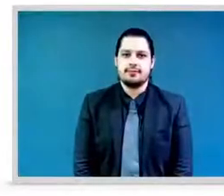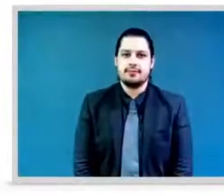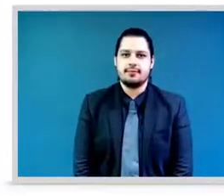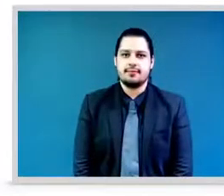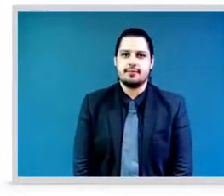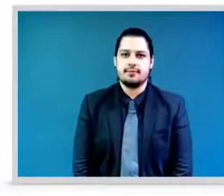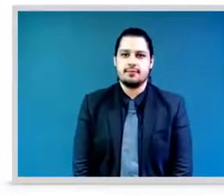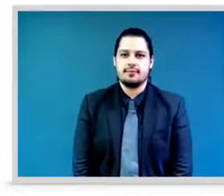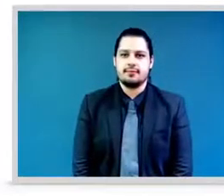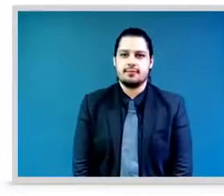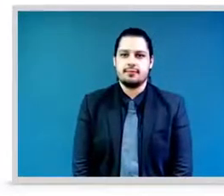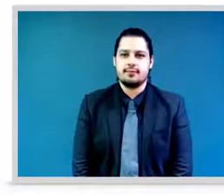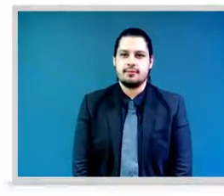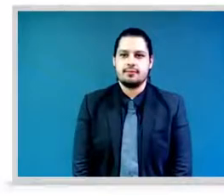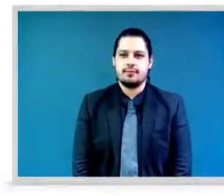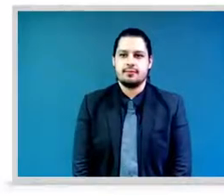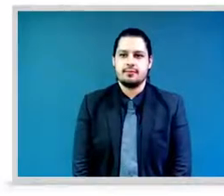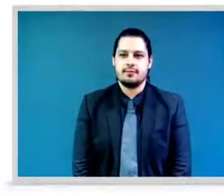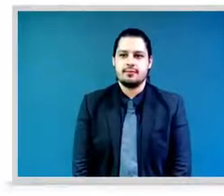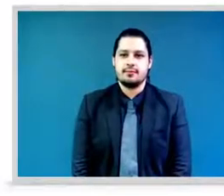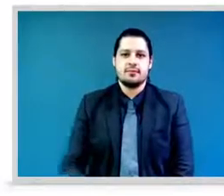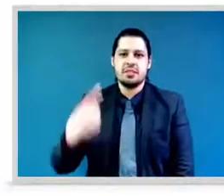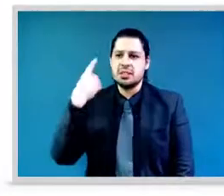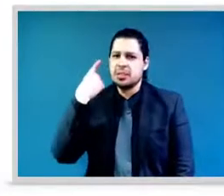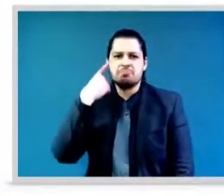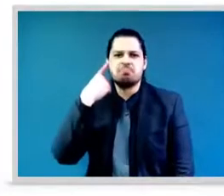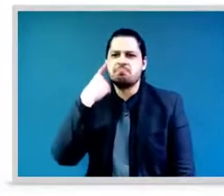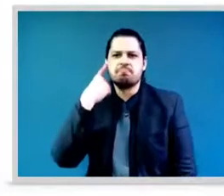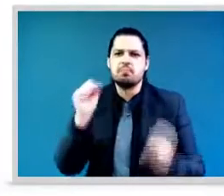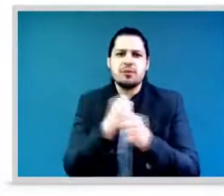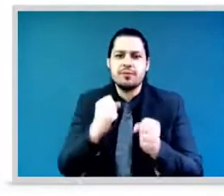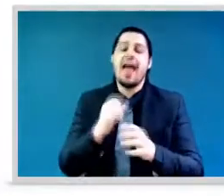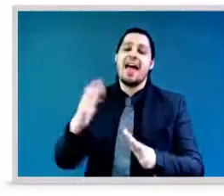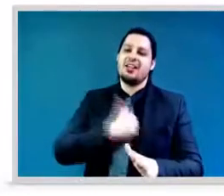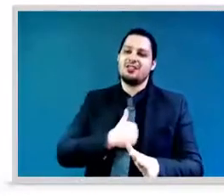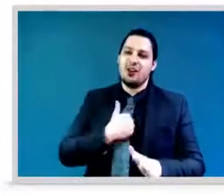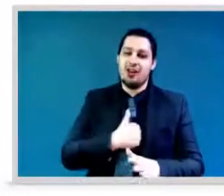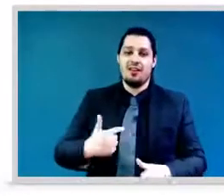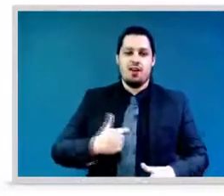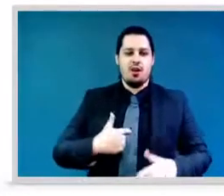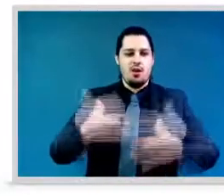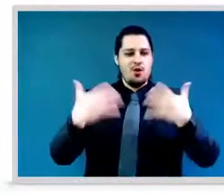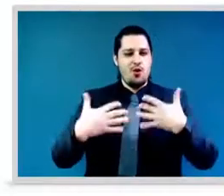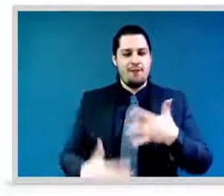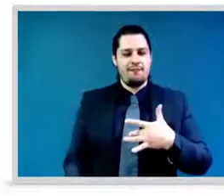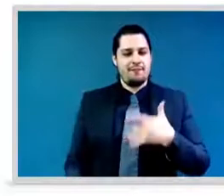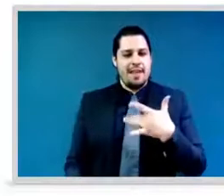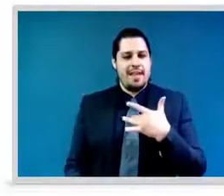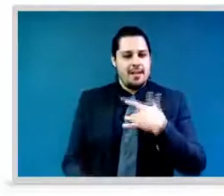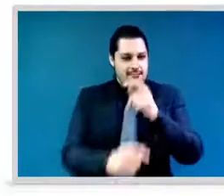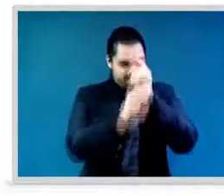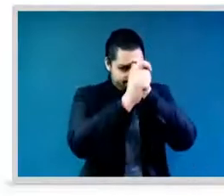Es un gran honor y un gran placer estar con distinguidas mujeres,